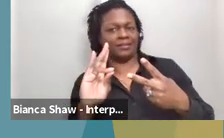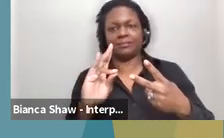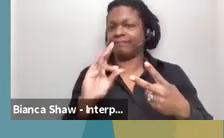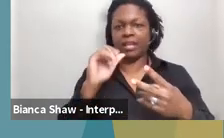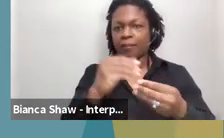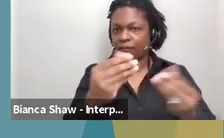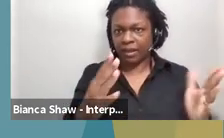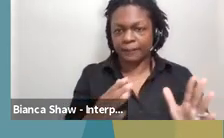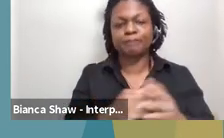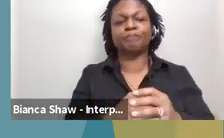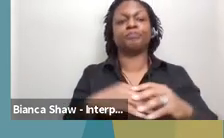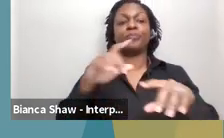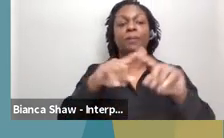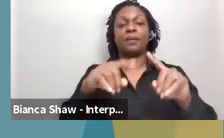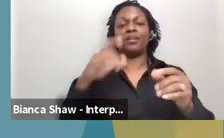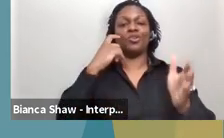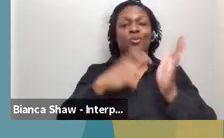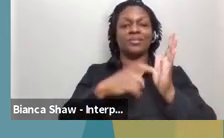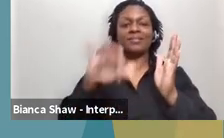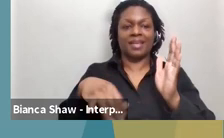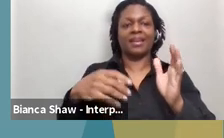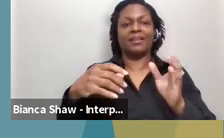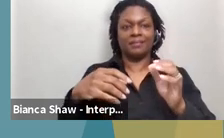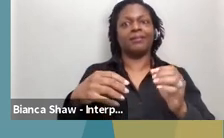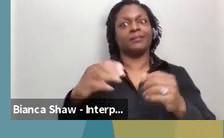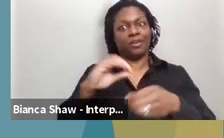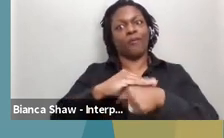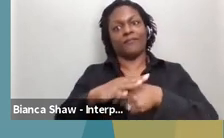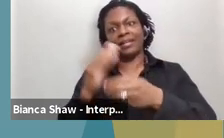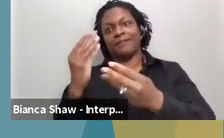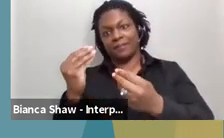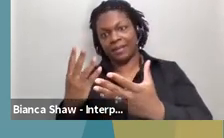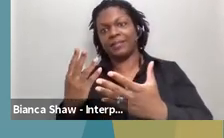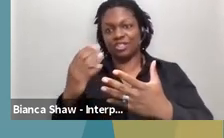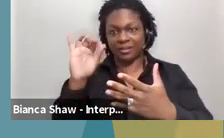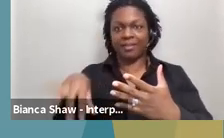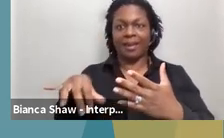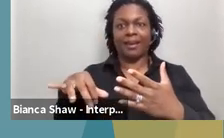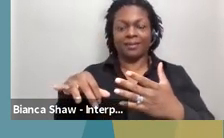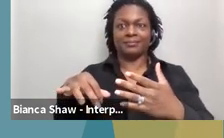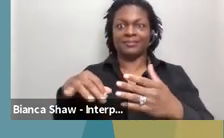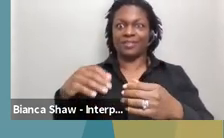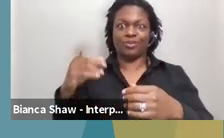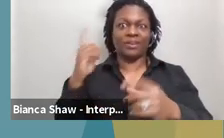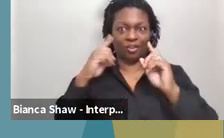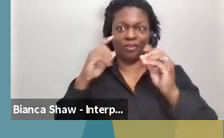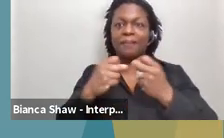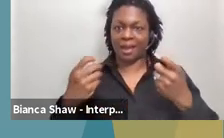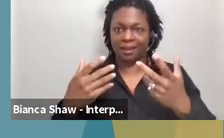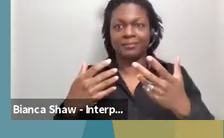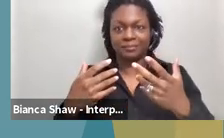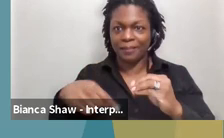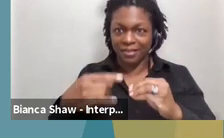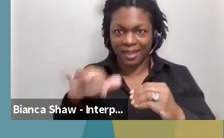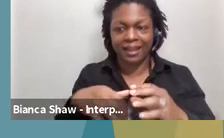about most often with this COVID related information. Um, and those are, uh, direct care clinics that are there to